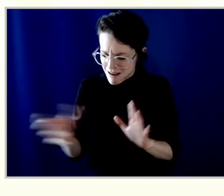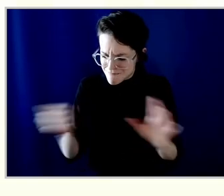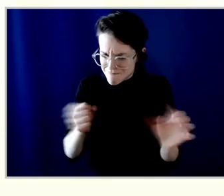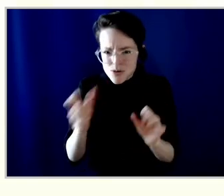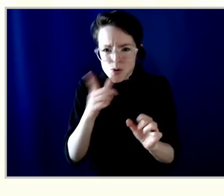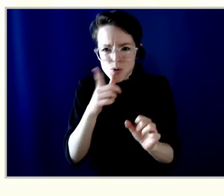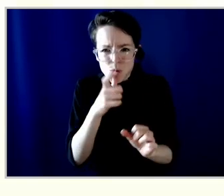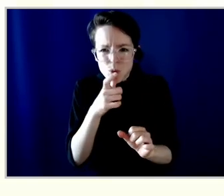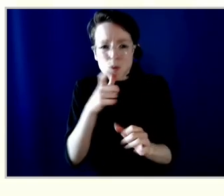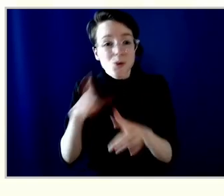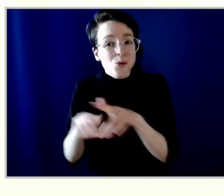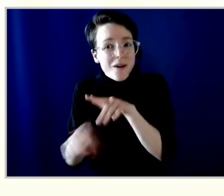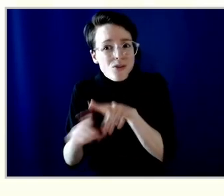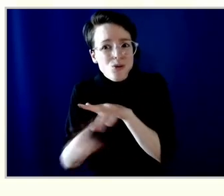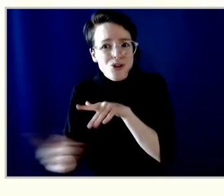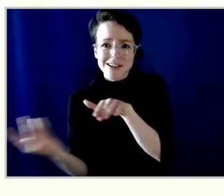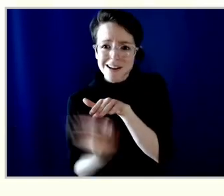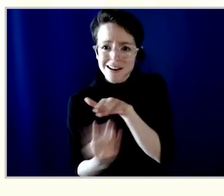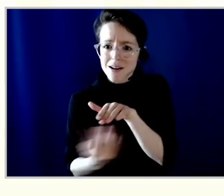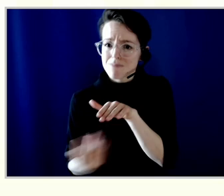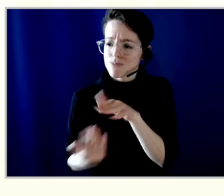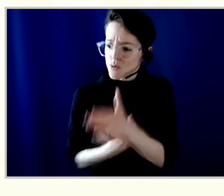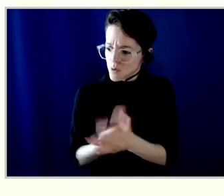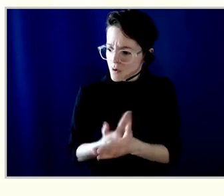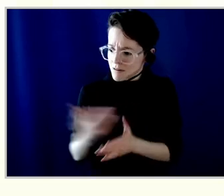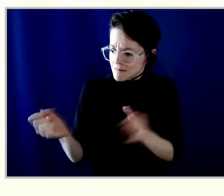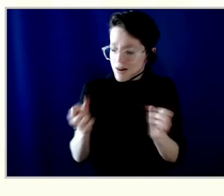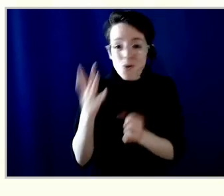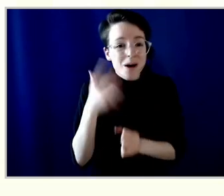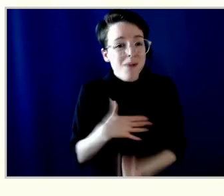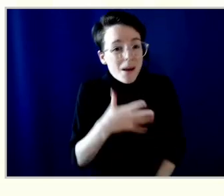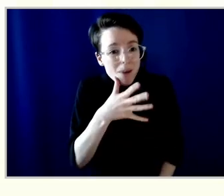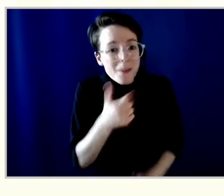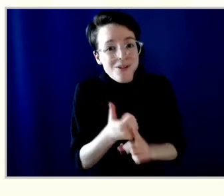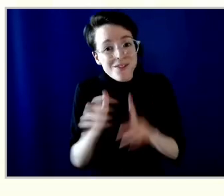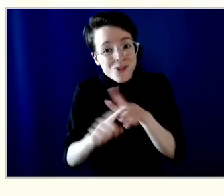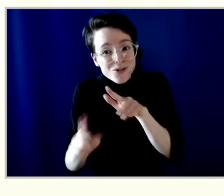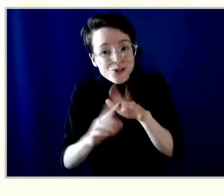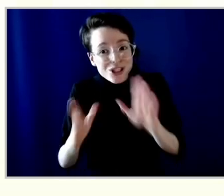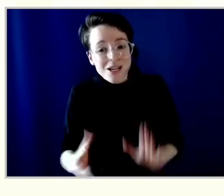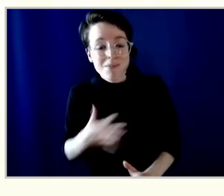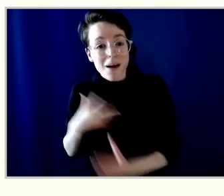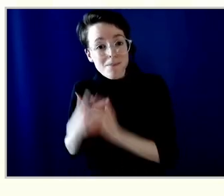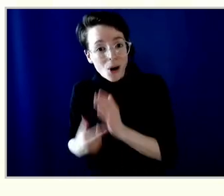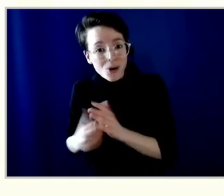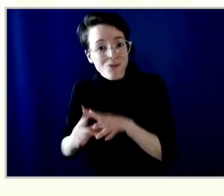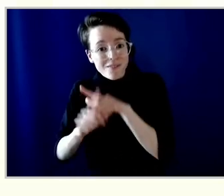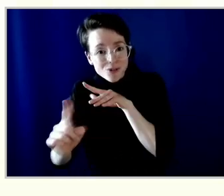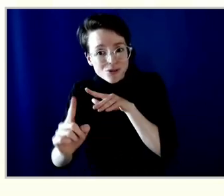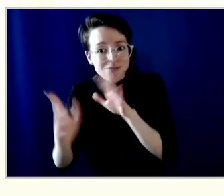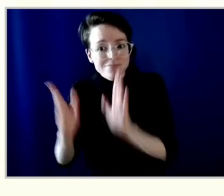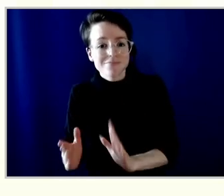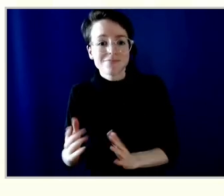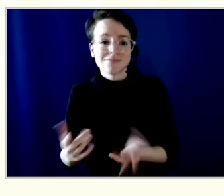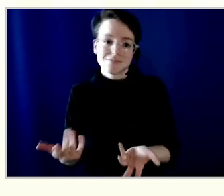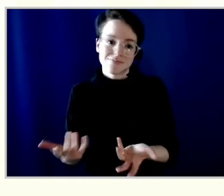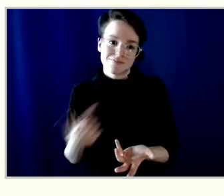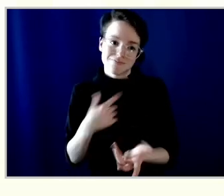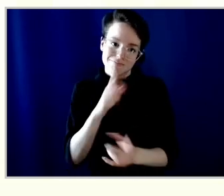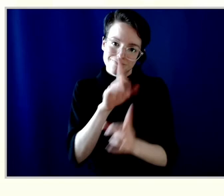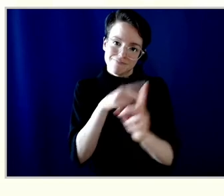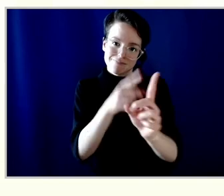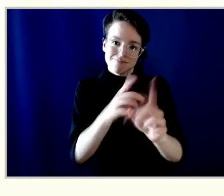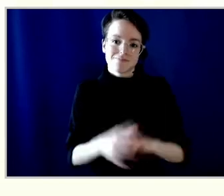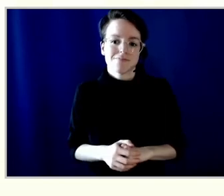that community. I'm trying to be as bold and standing up for what I believe in and being passionate. I want to be that